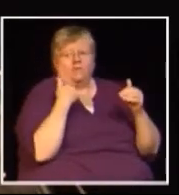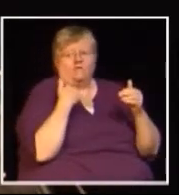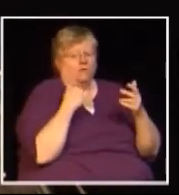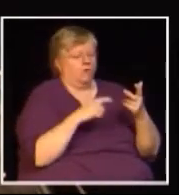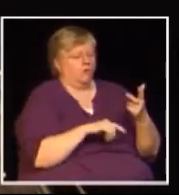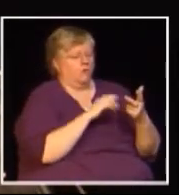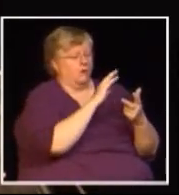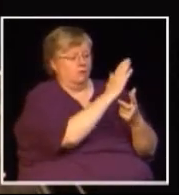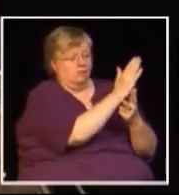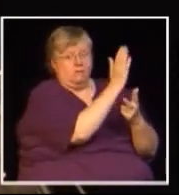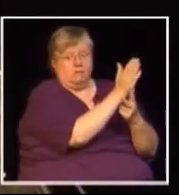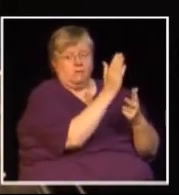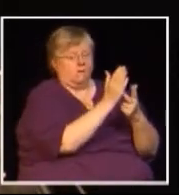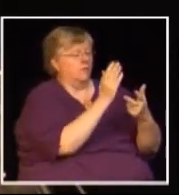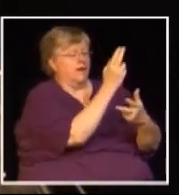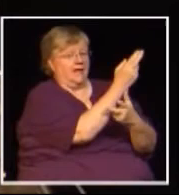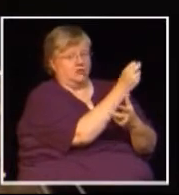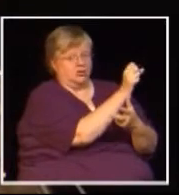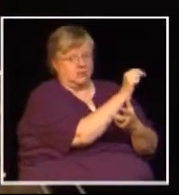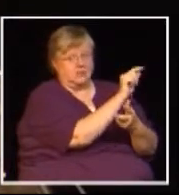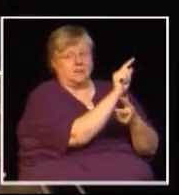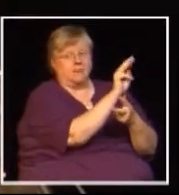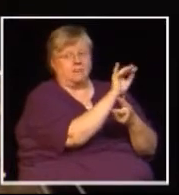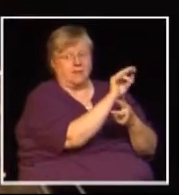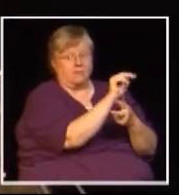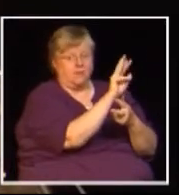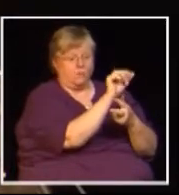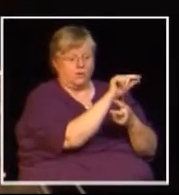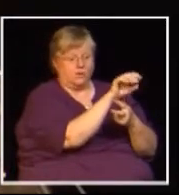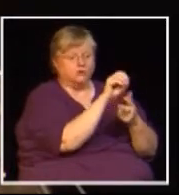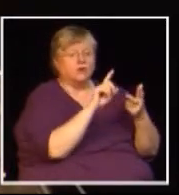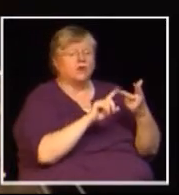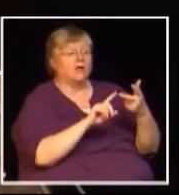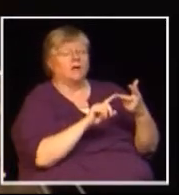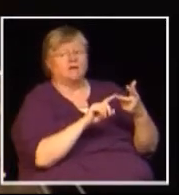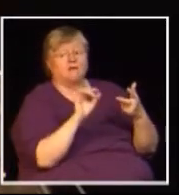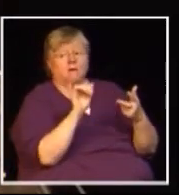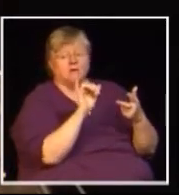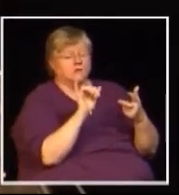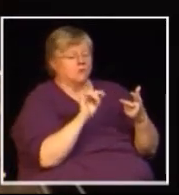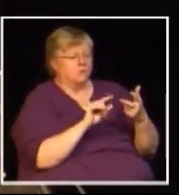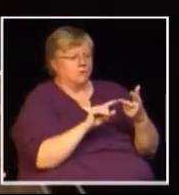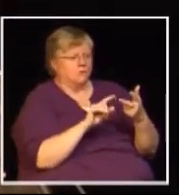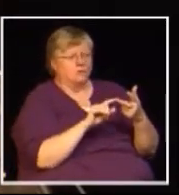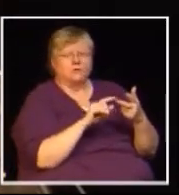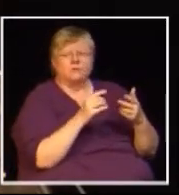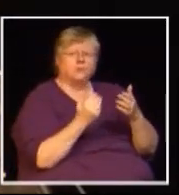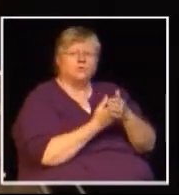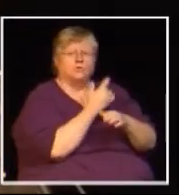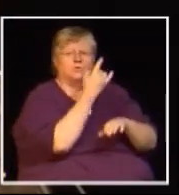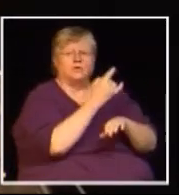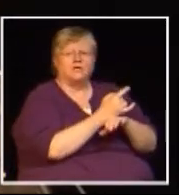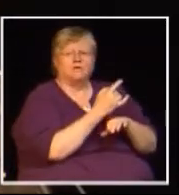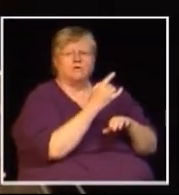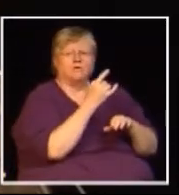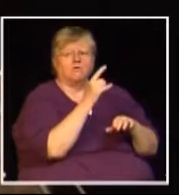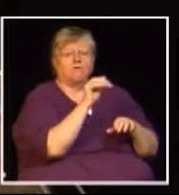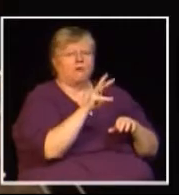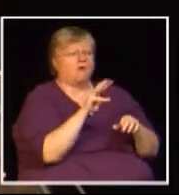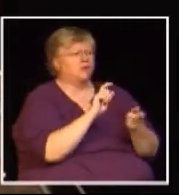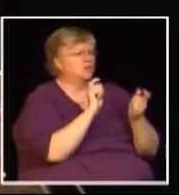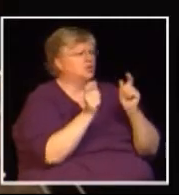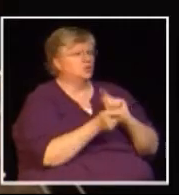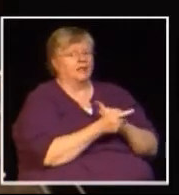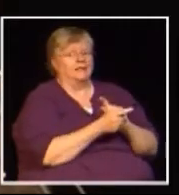up over time and unfortunately it's all kind of coming one year for you you've got the HST you've got the minimum wage and then you also have the